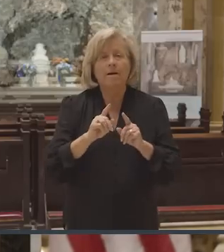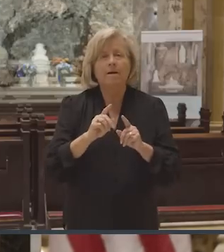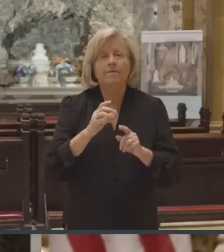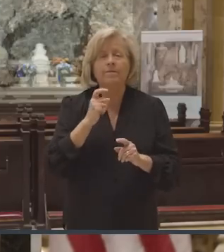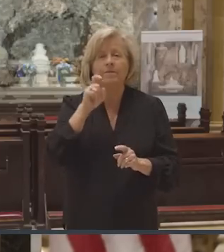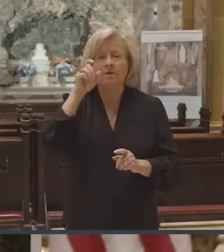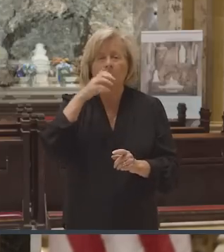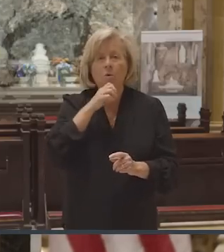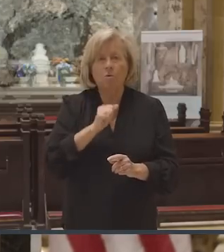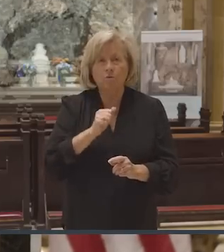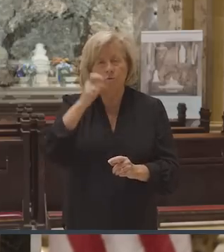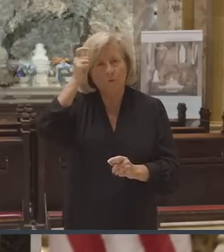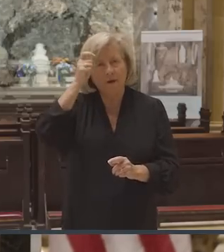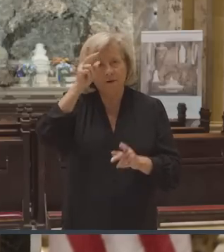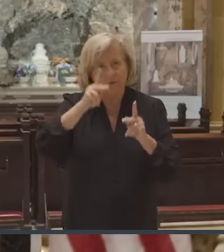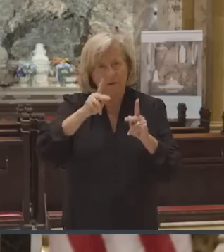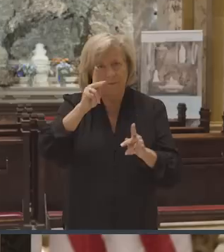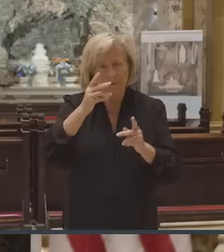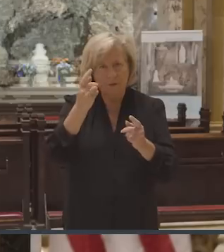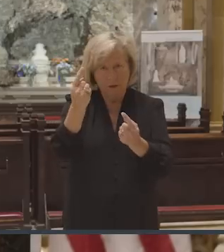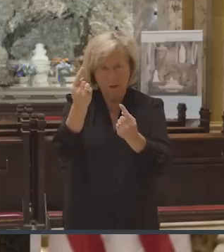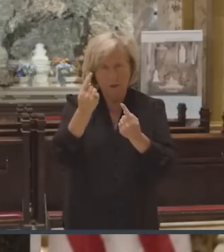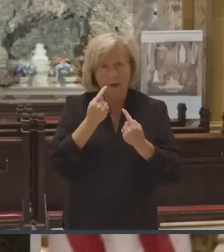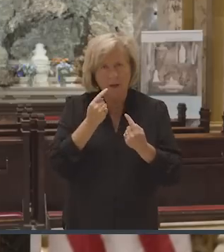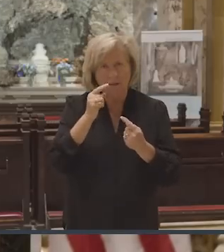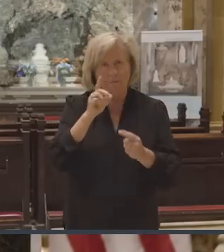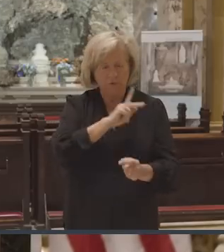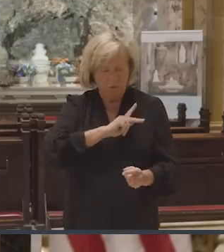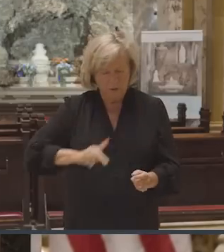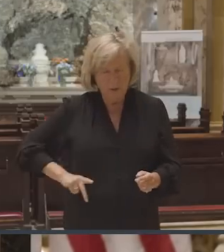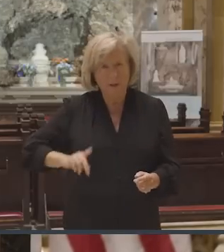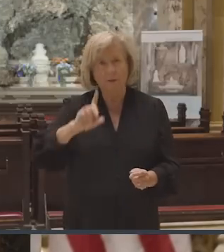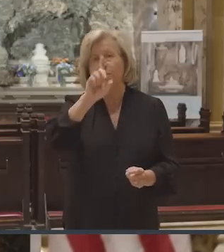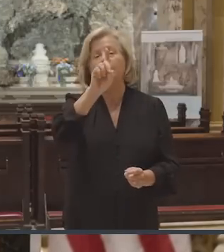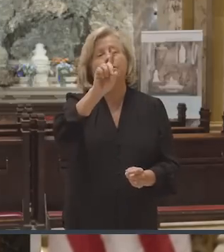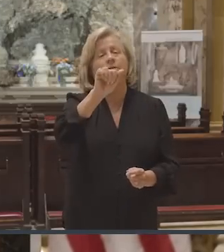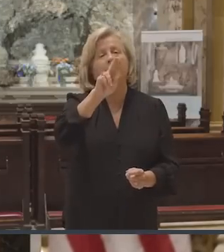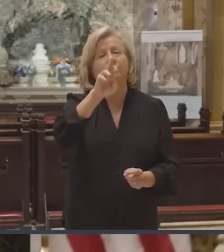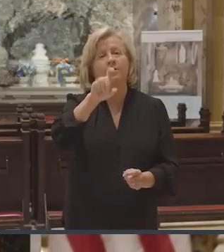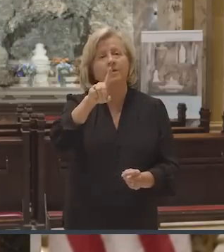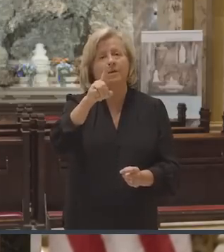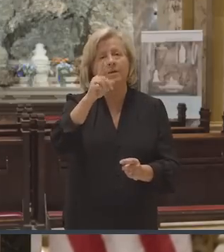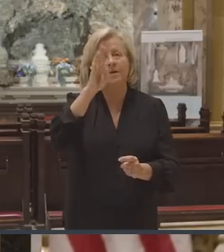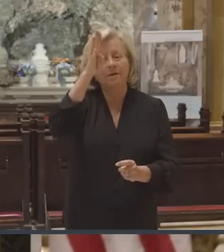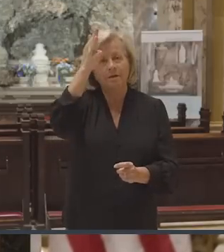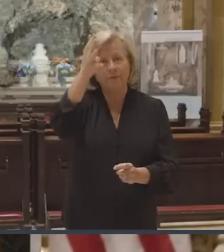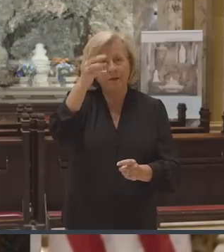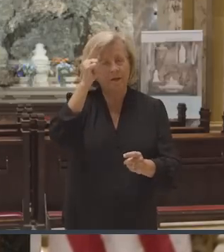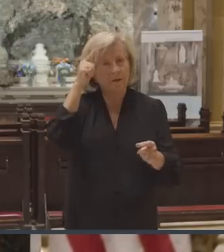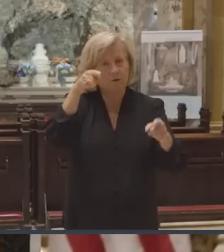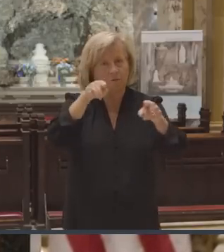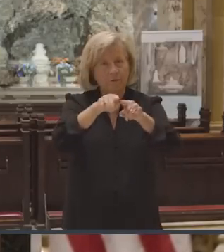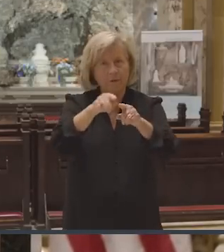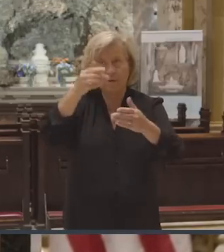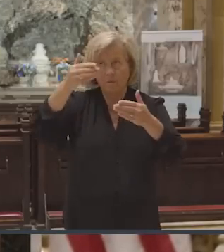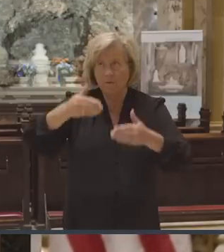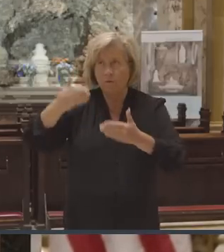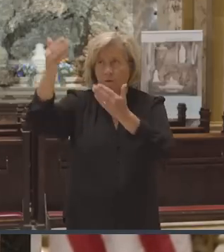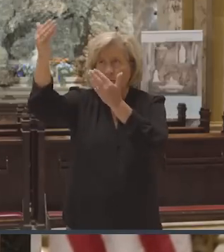came to David in Hebron, King David made an agreement with them there before the Lord,